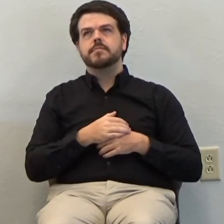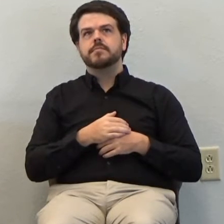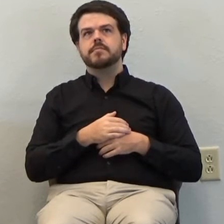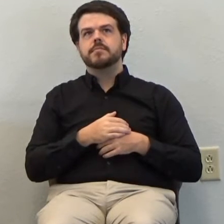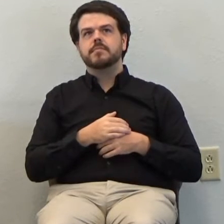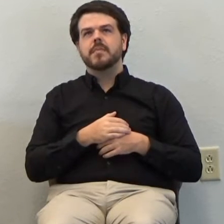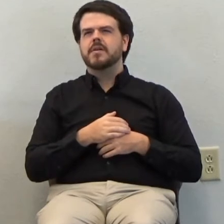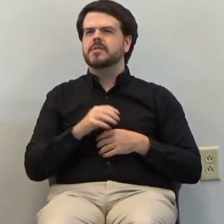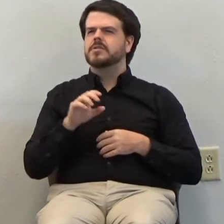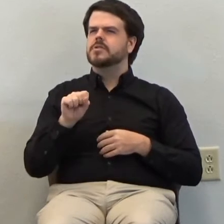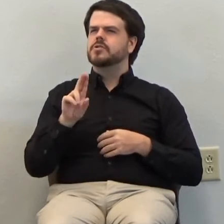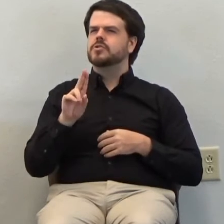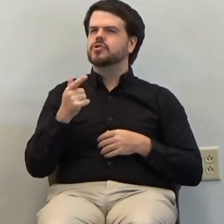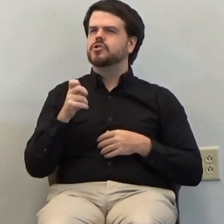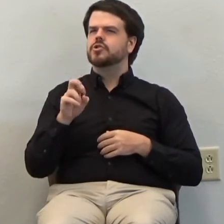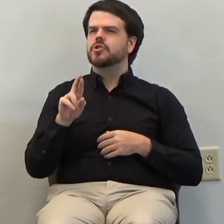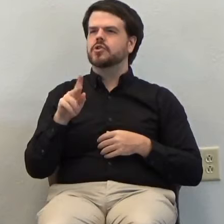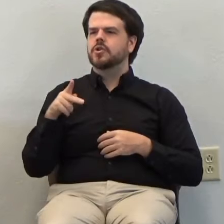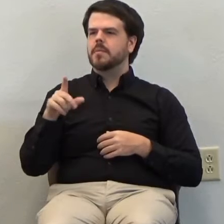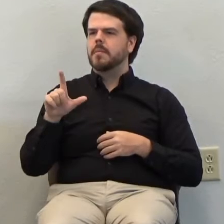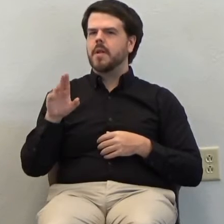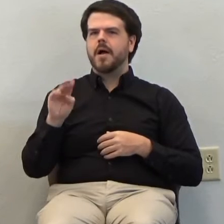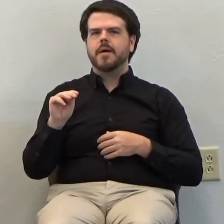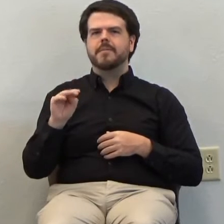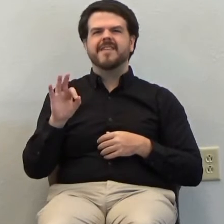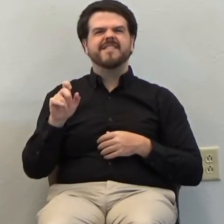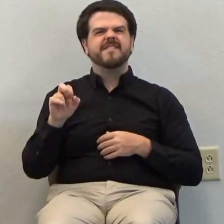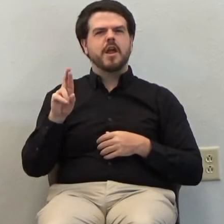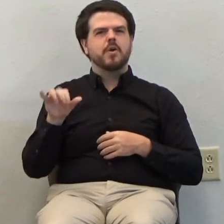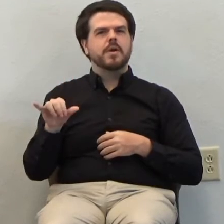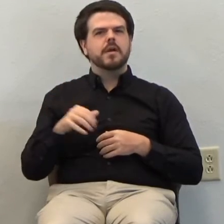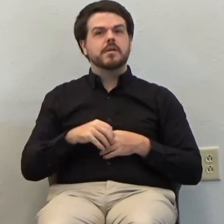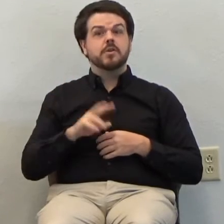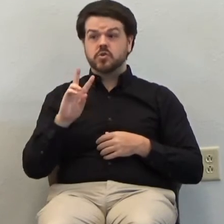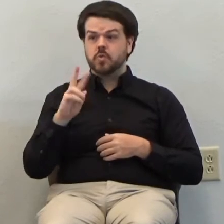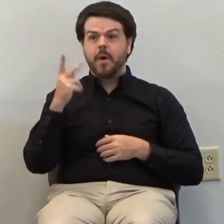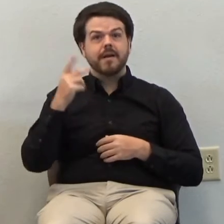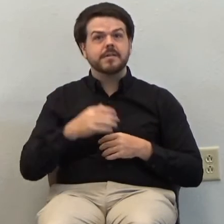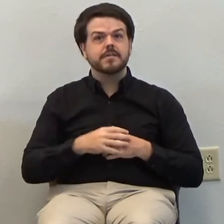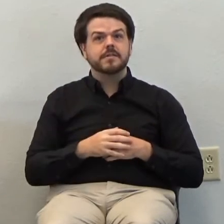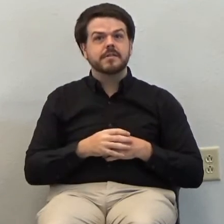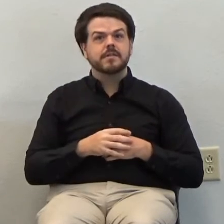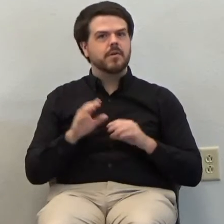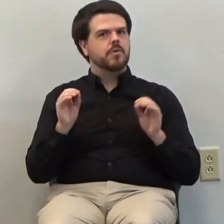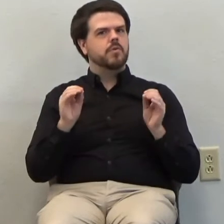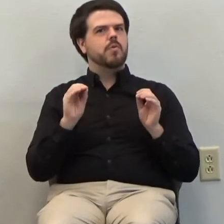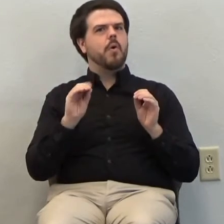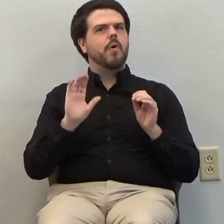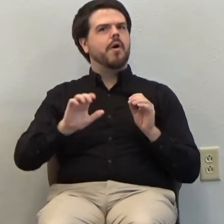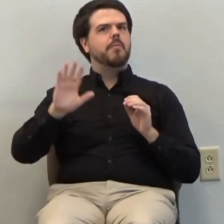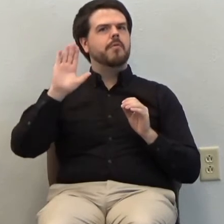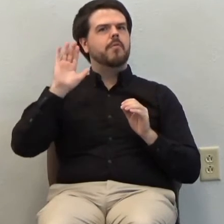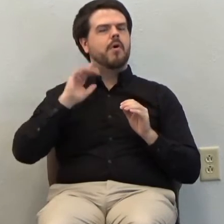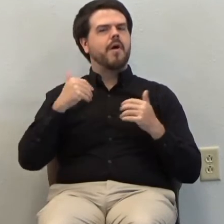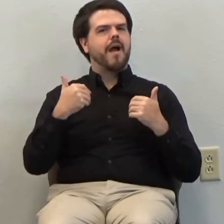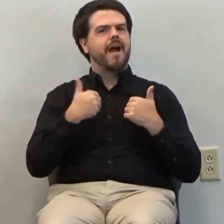sugar plum fairy twice. No one else has ever had that award, brothers and sisters.